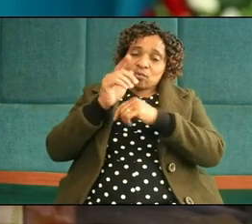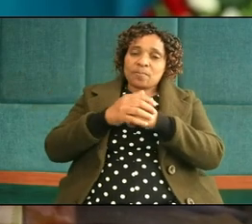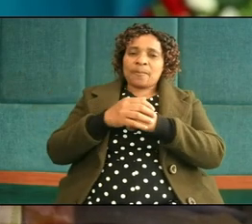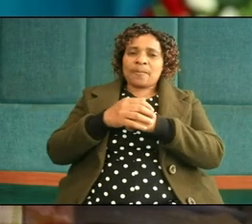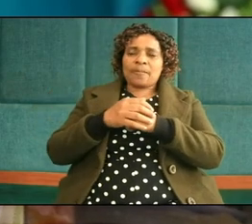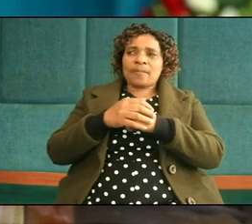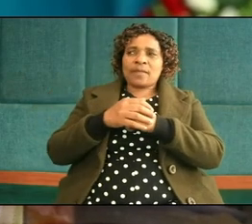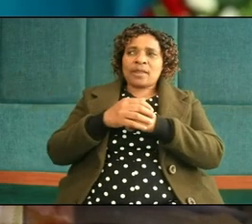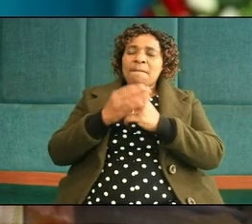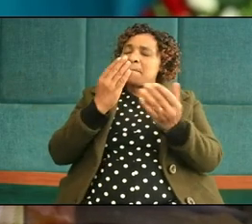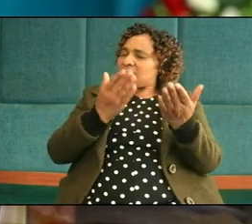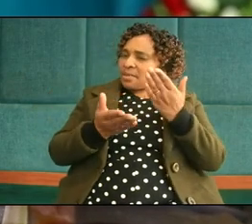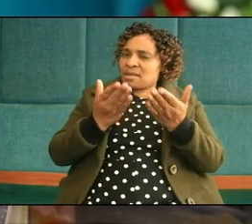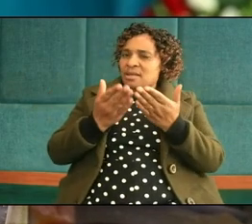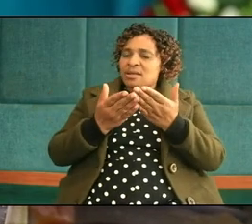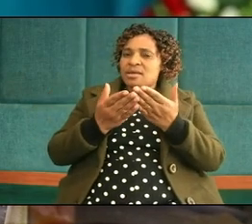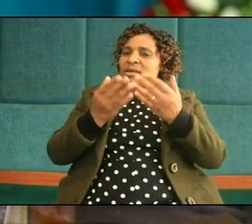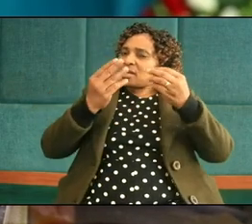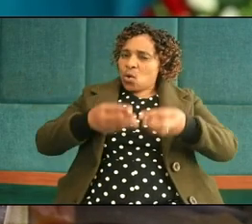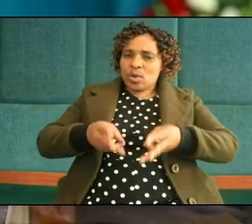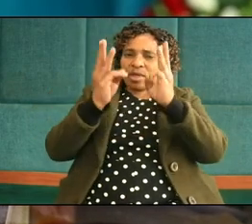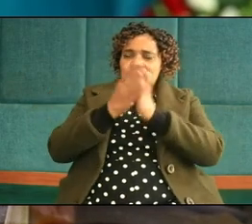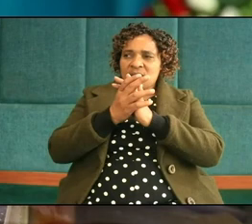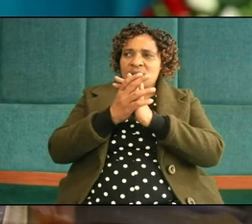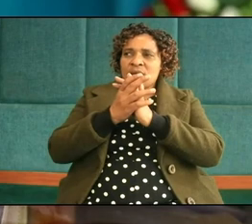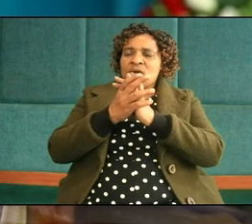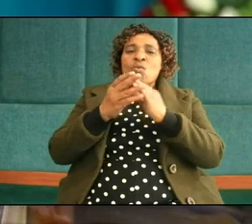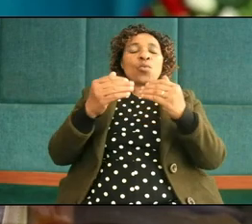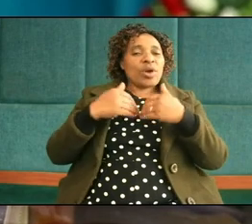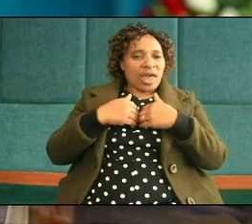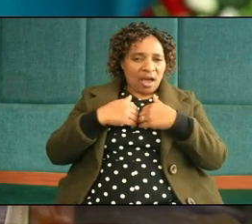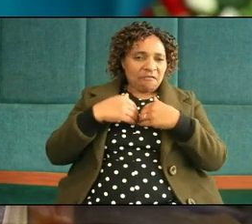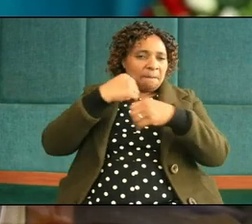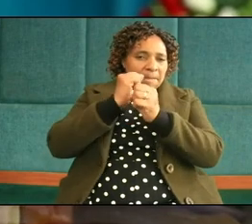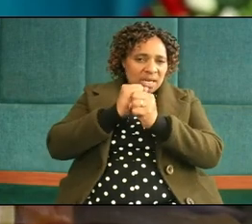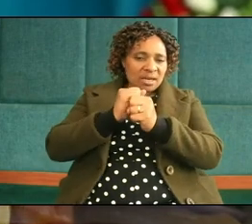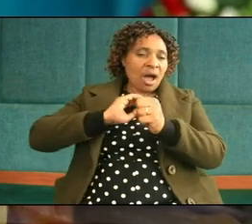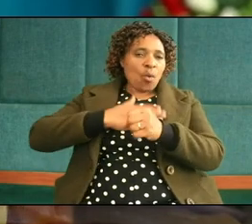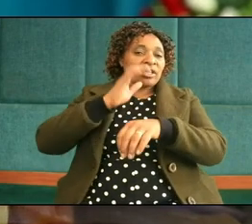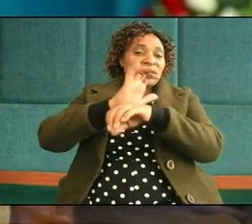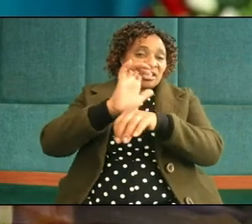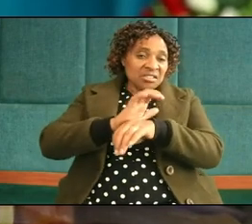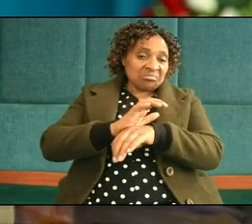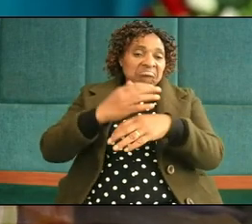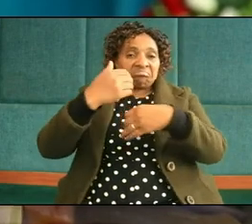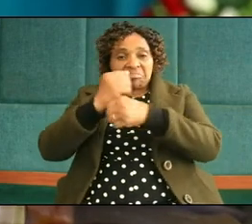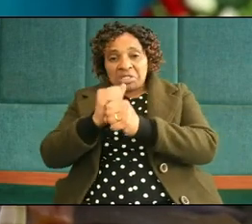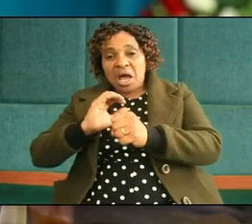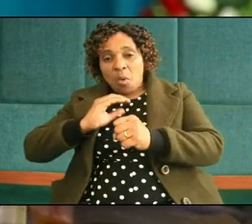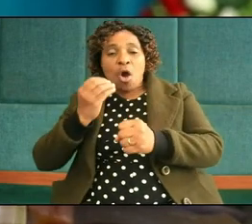maybe in a way we have led our churches we have led our homes